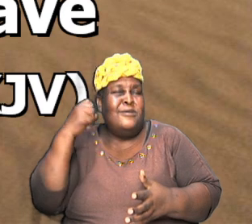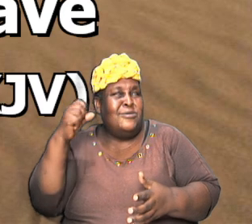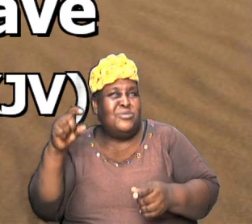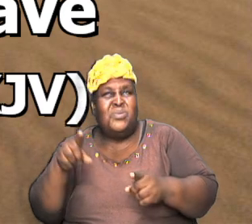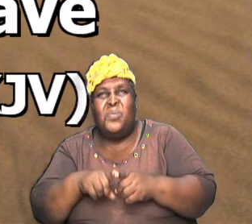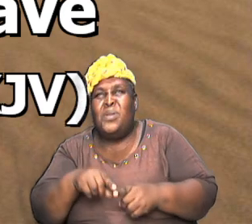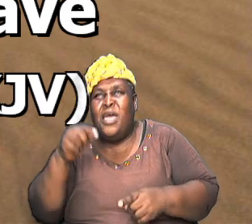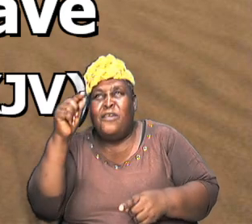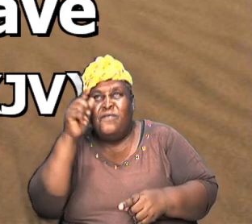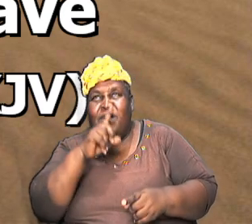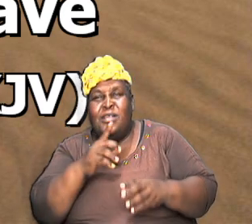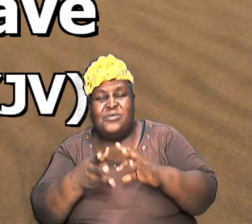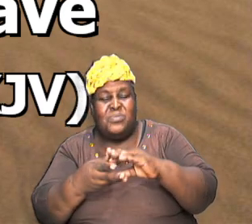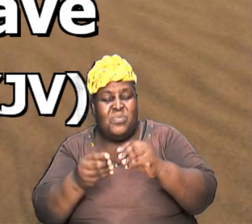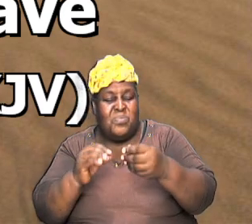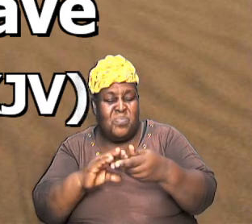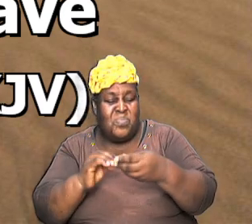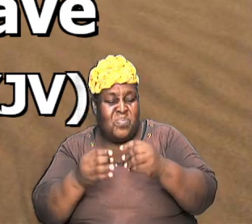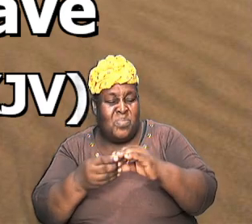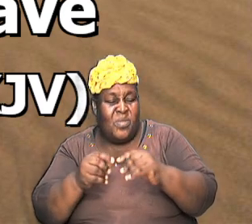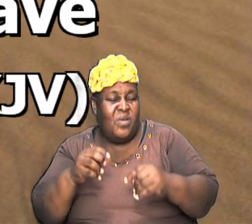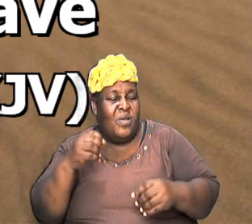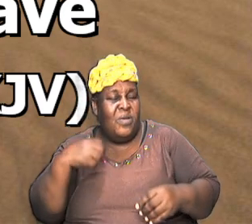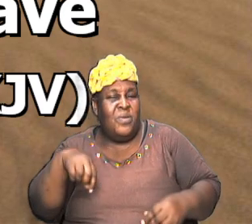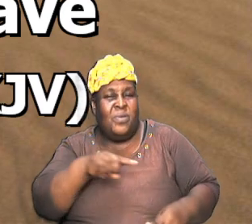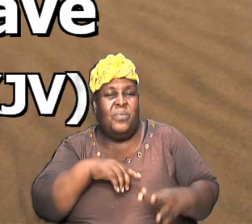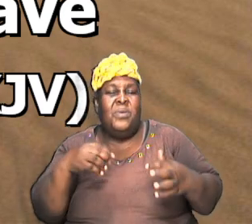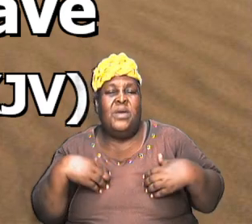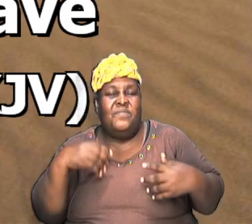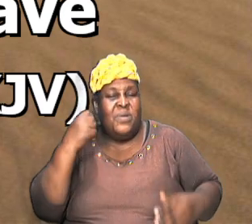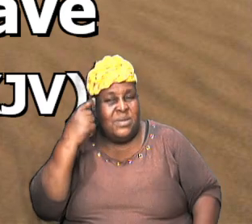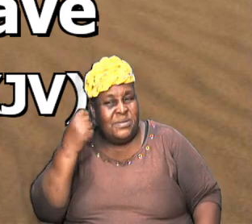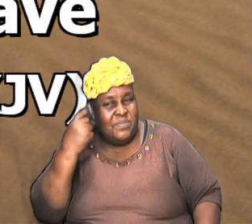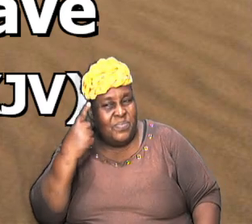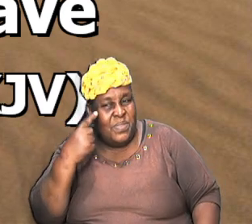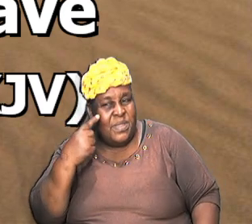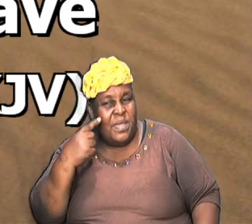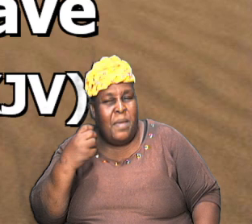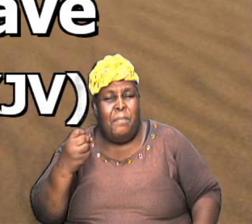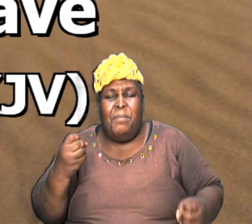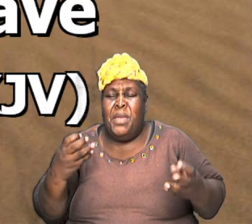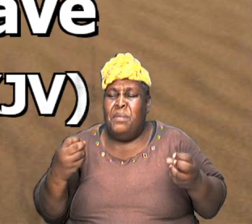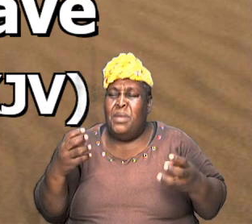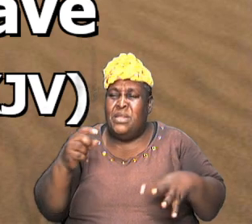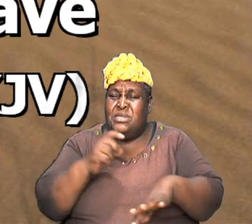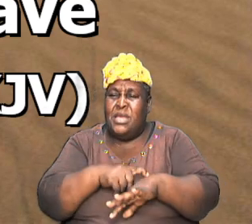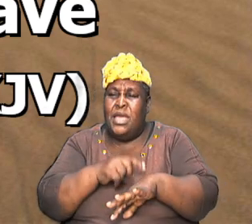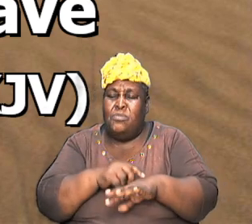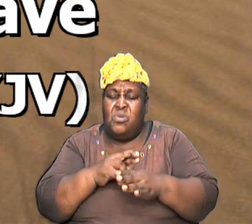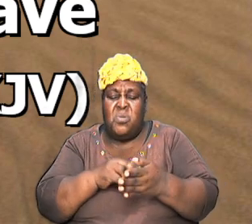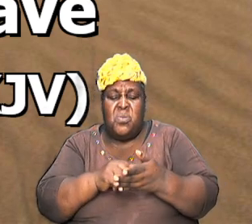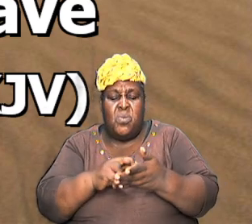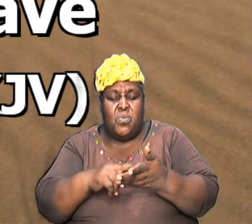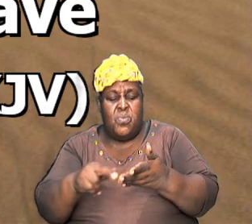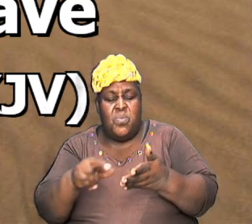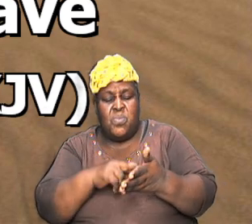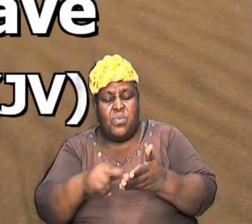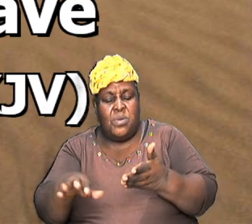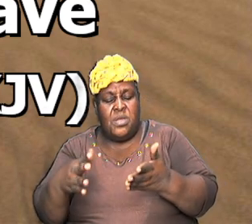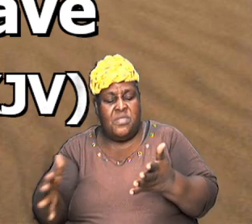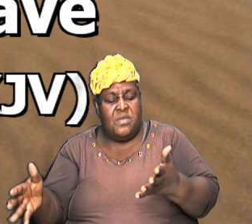not disclose and we have got to understand the sense of God a lot of times we read things in scripture and